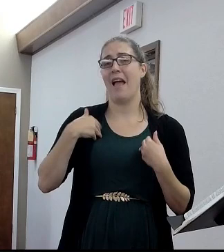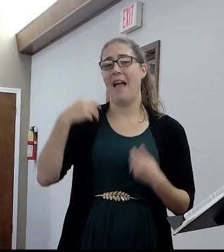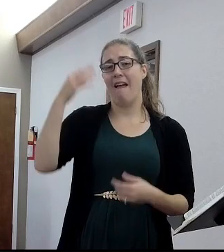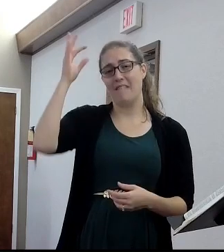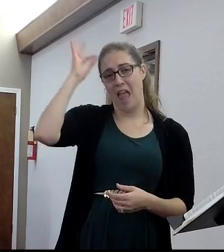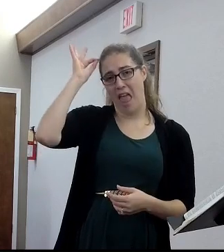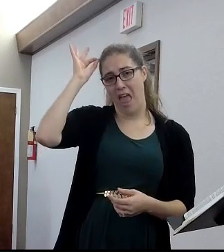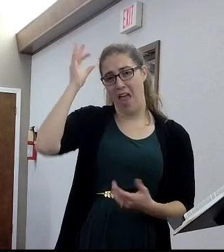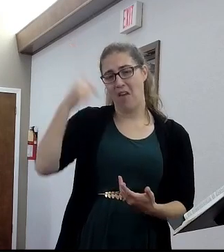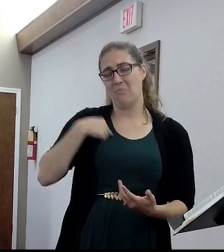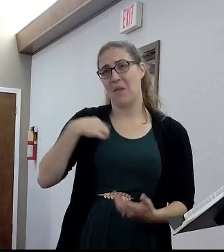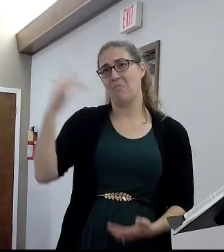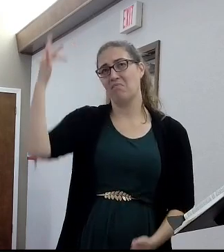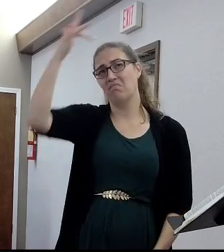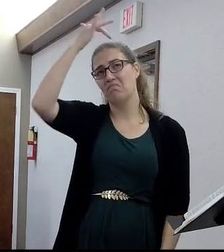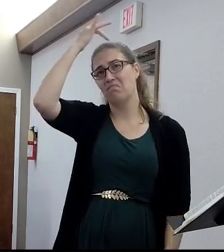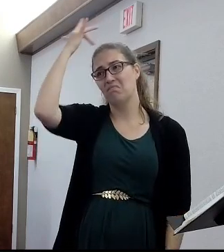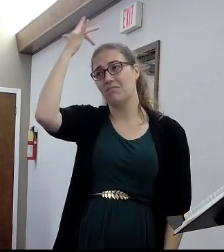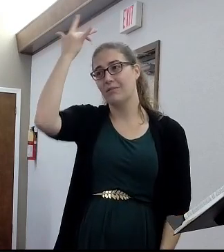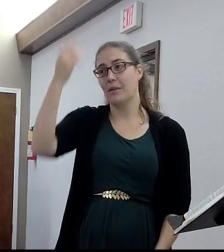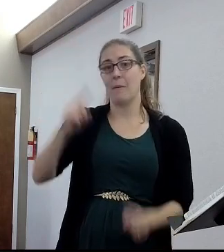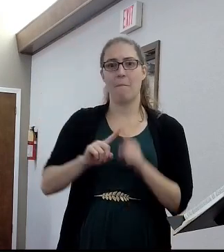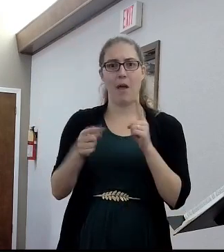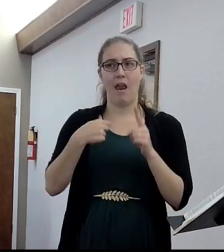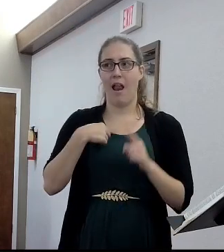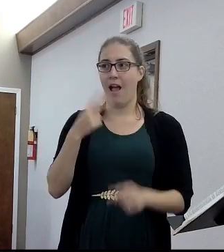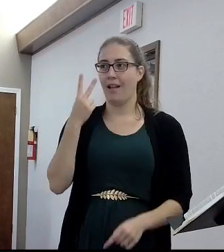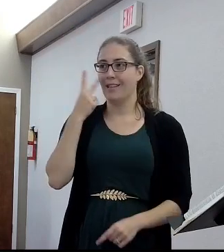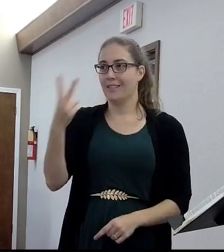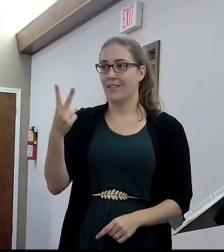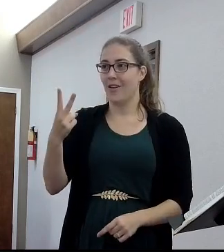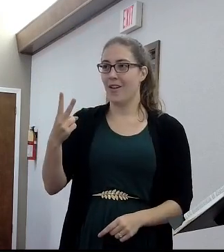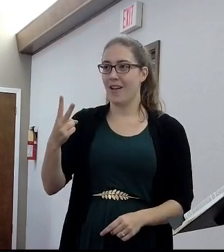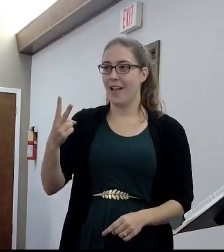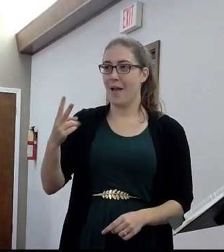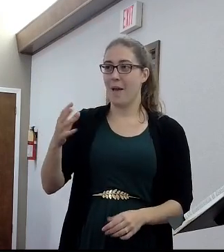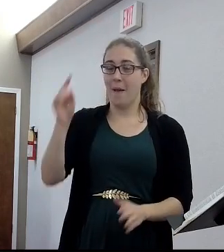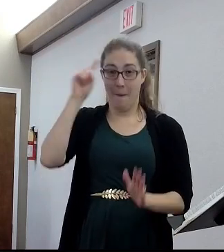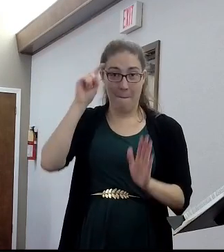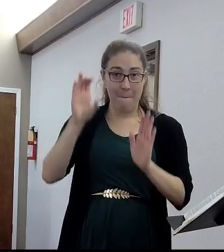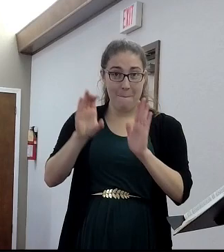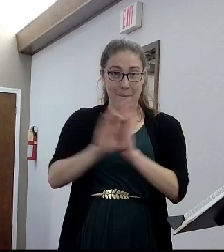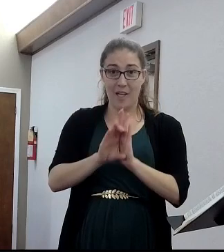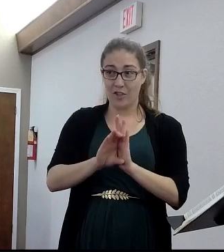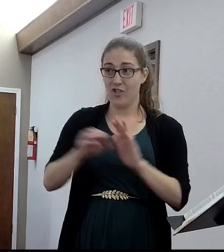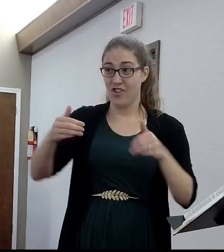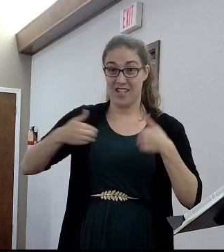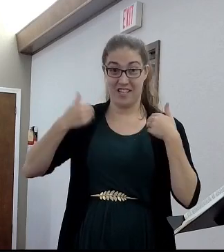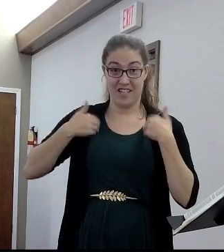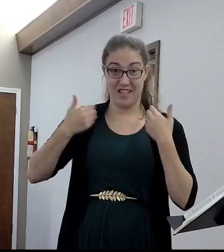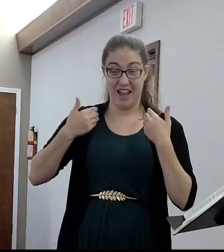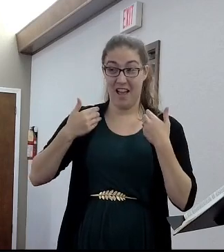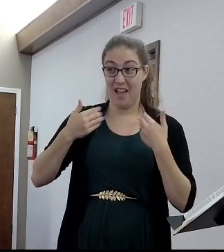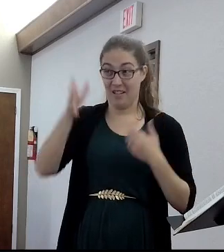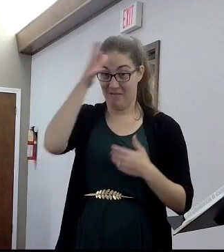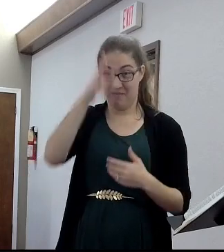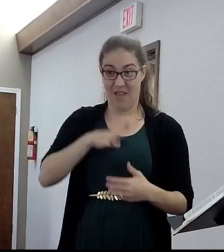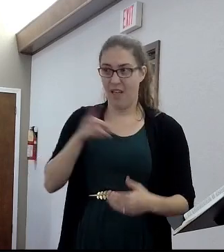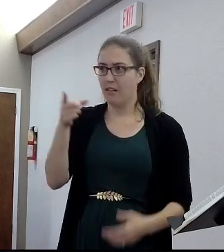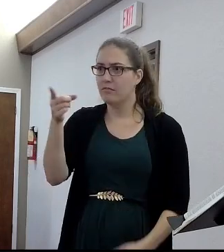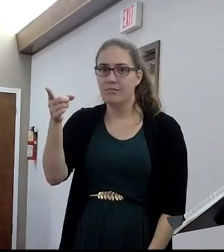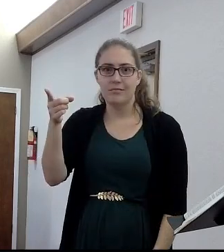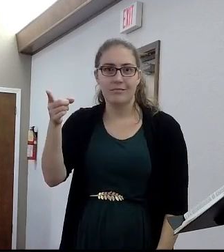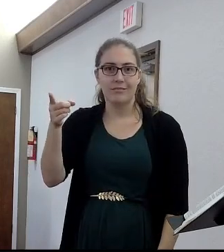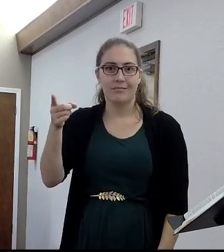when he was younger. Man, he looked like he had a chia pet on top of his head. I don't know what happened. Elvis was jealous, you're saying? Oh, okay.